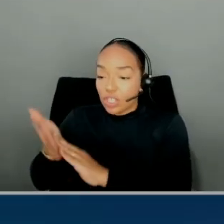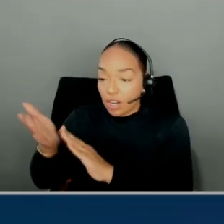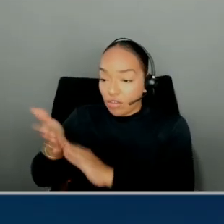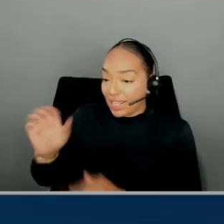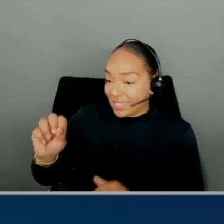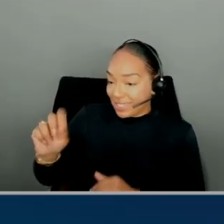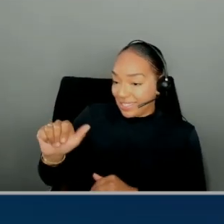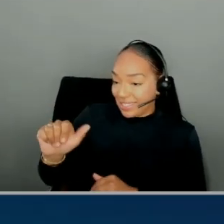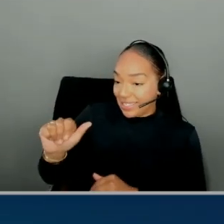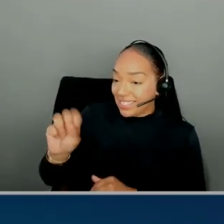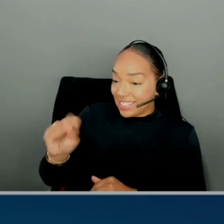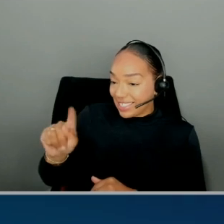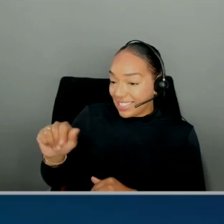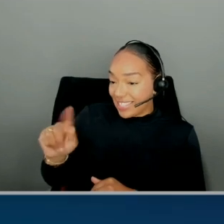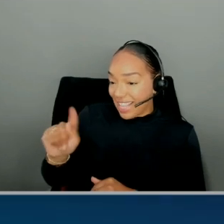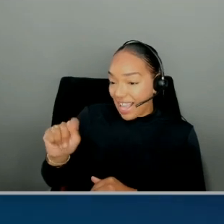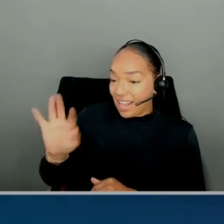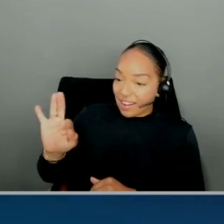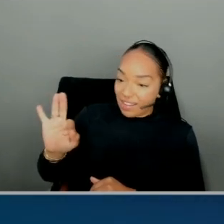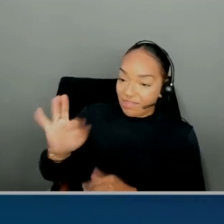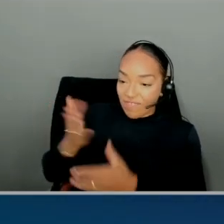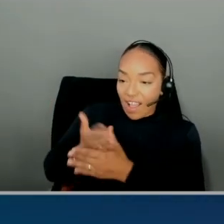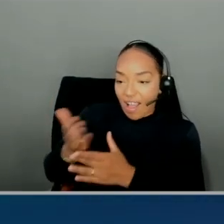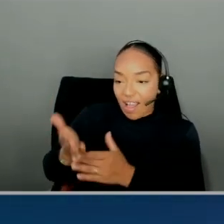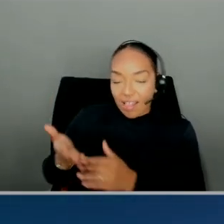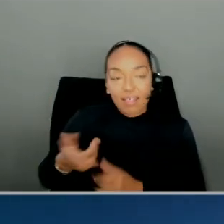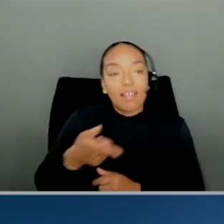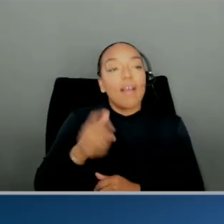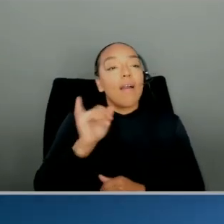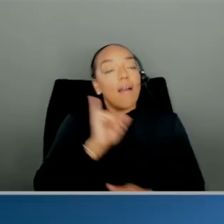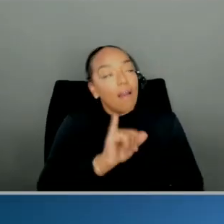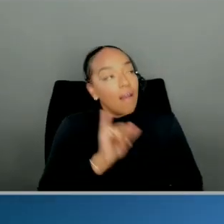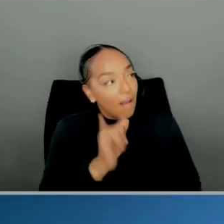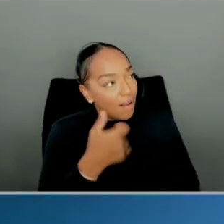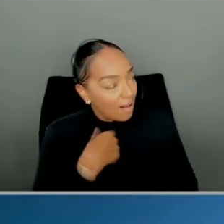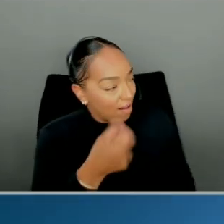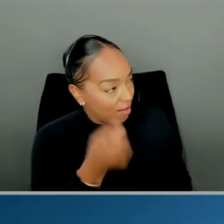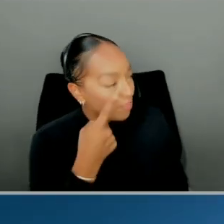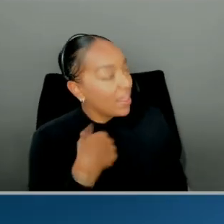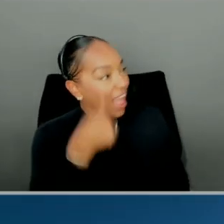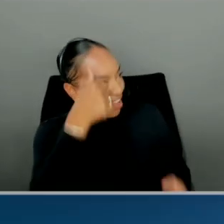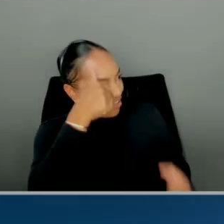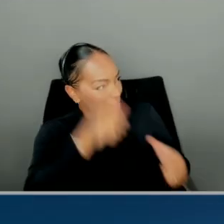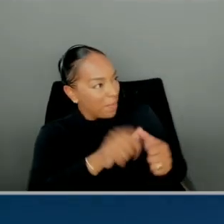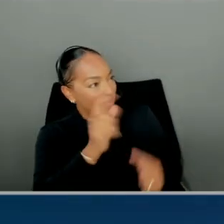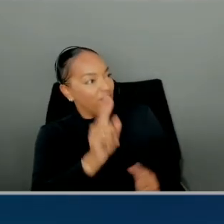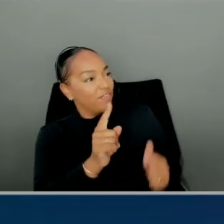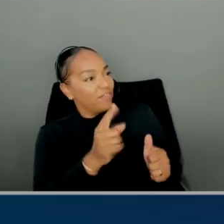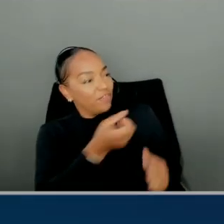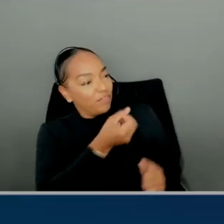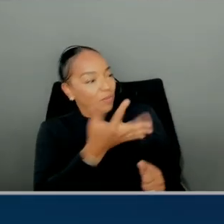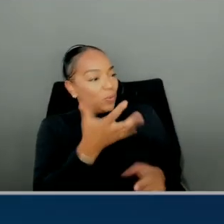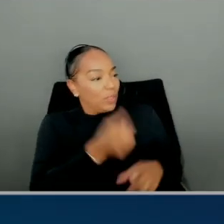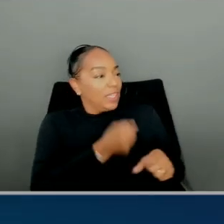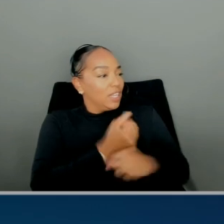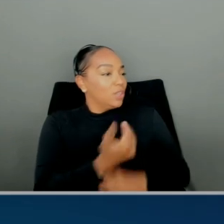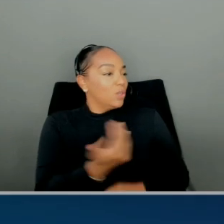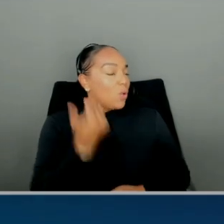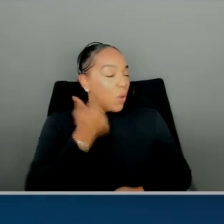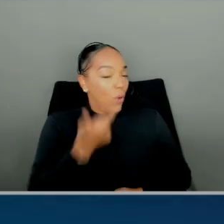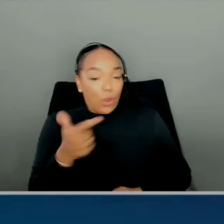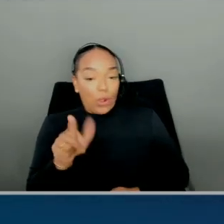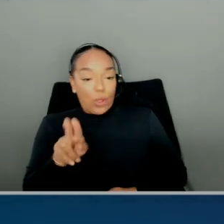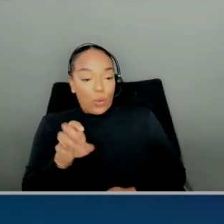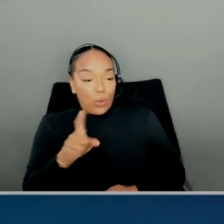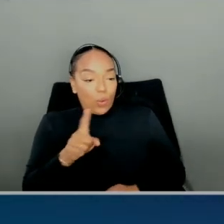files are there in the S3. Wow. Yeah. So I remember when Glue was first releasing, I think a few years ago, some statistics,